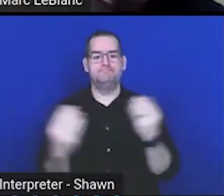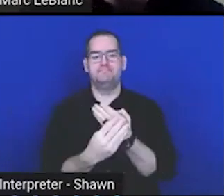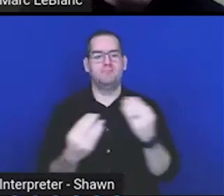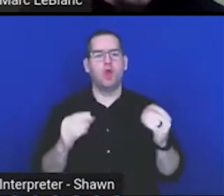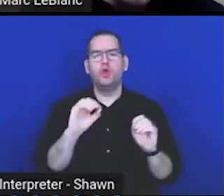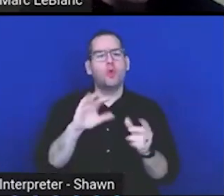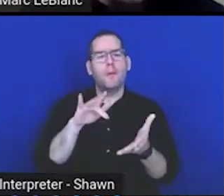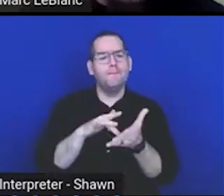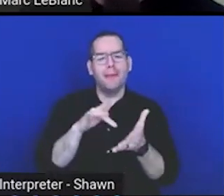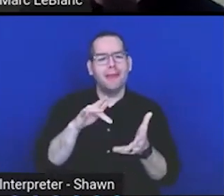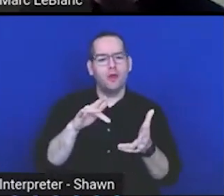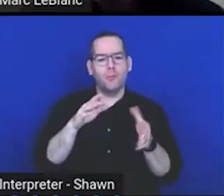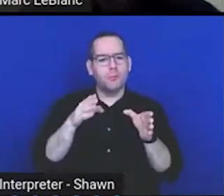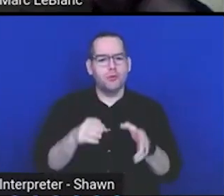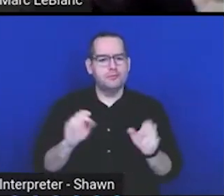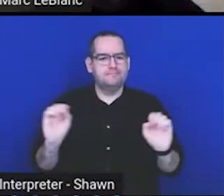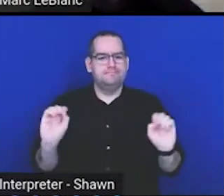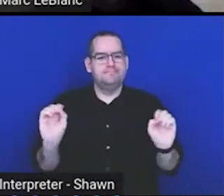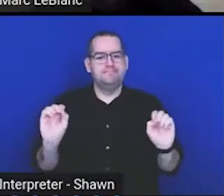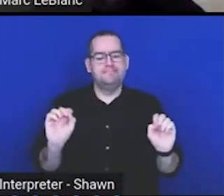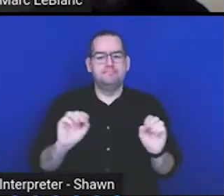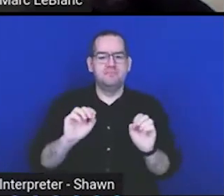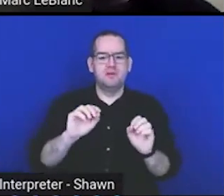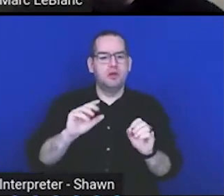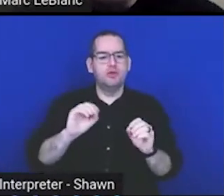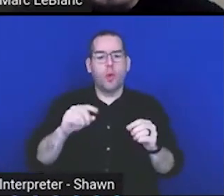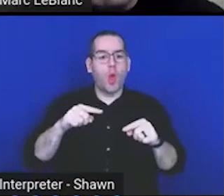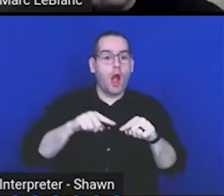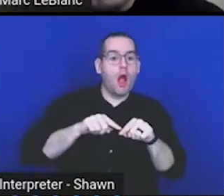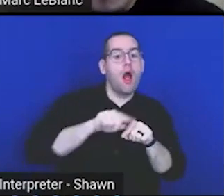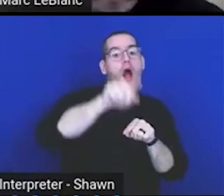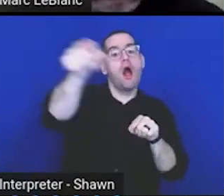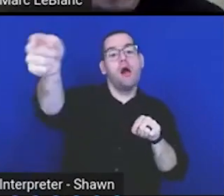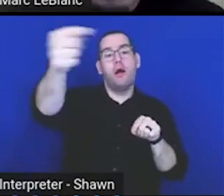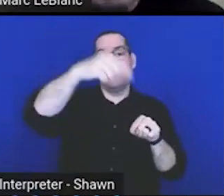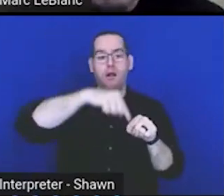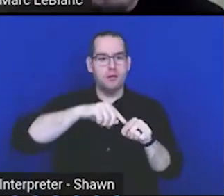not going out and coming back in. Secure end-to-end service-to-service.